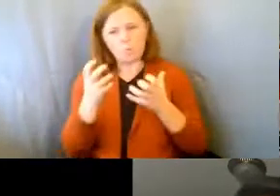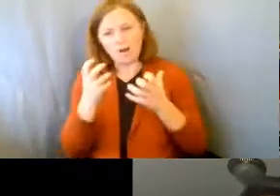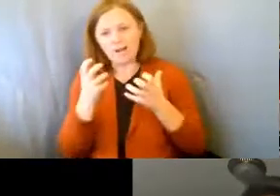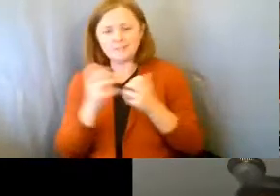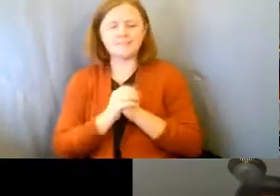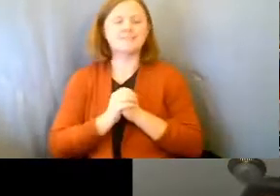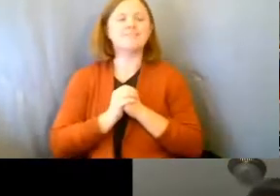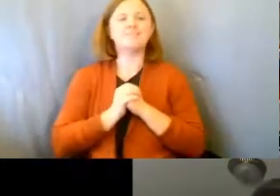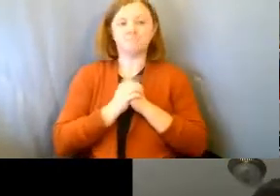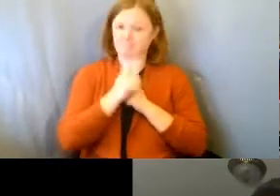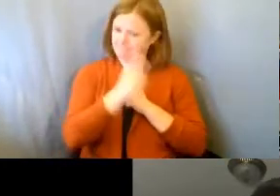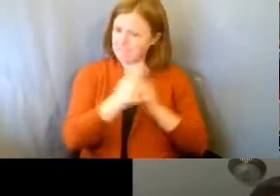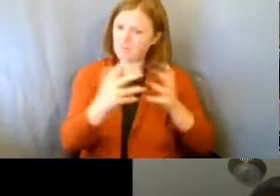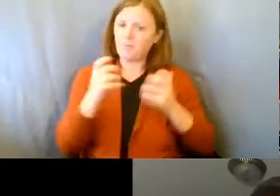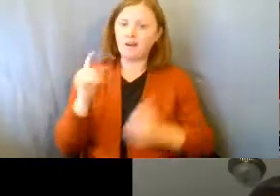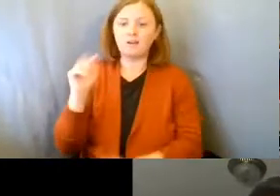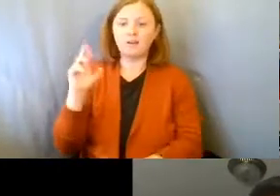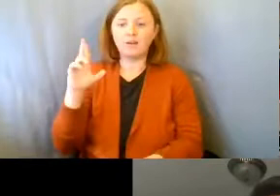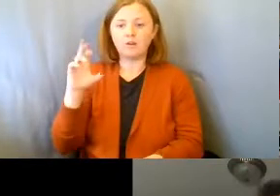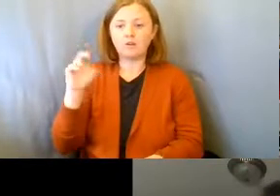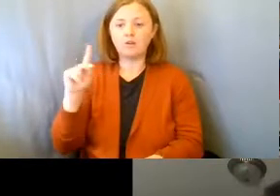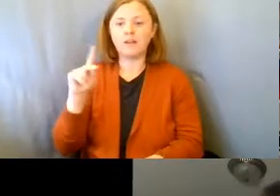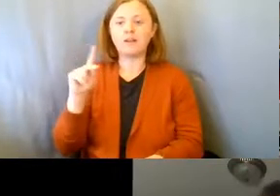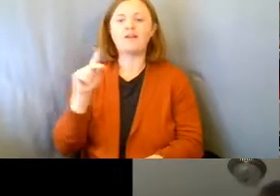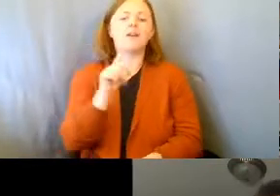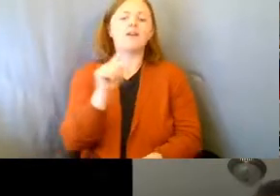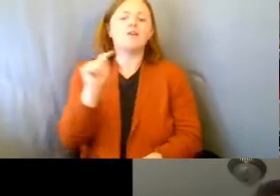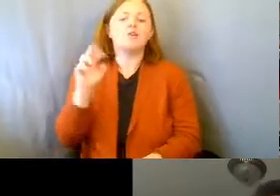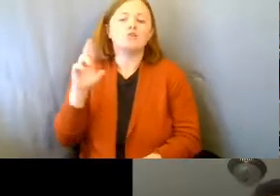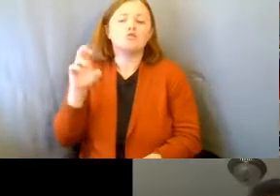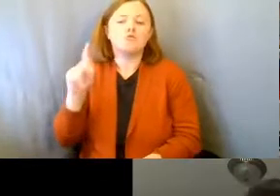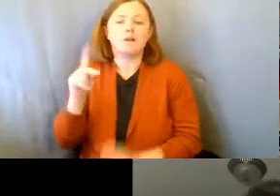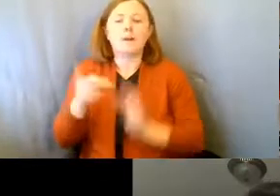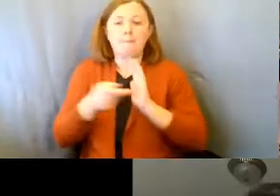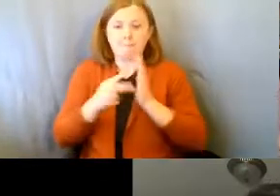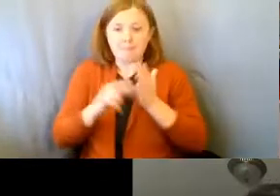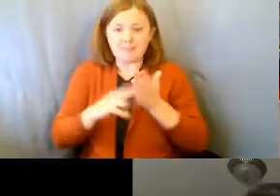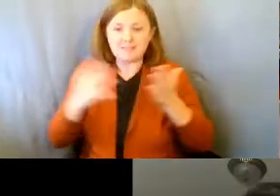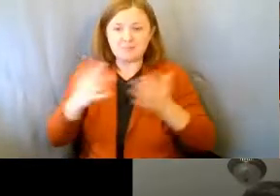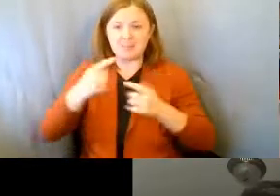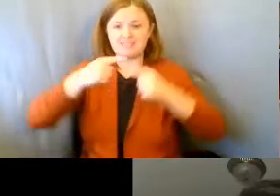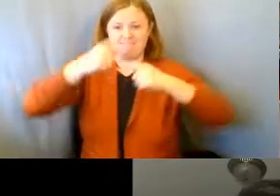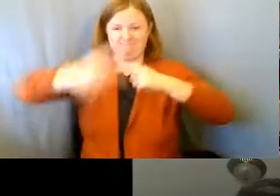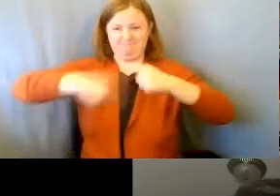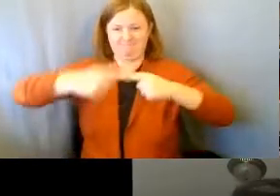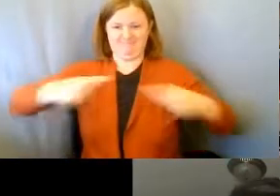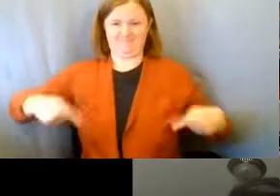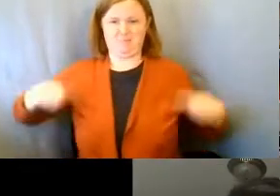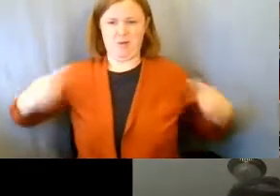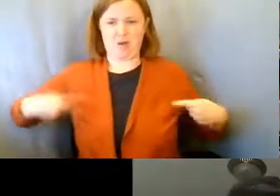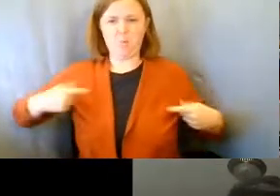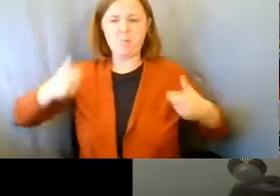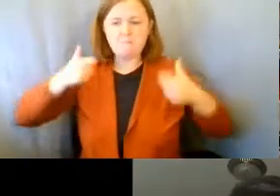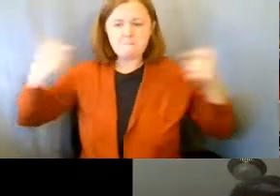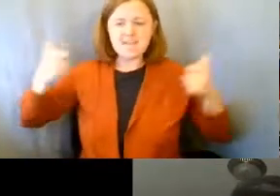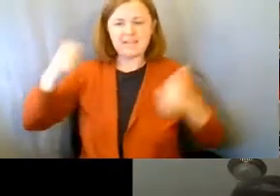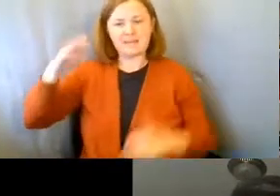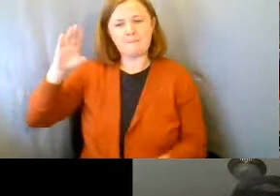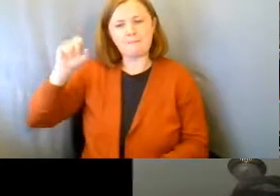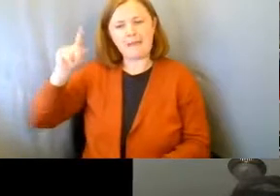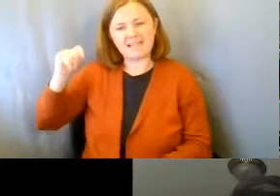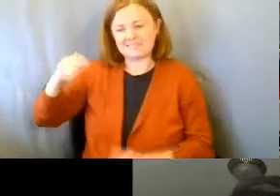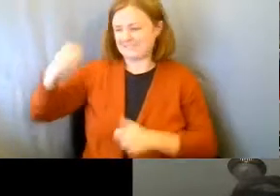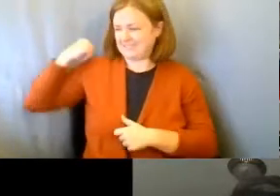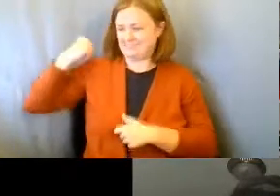right? He wanted a truck. And to him, a truck meant a three-wheel bicycle with a big basket on the back. So he could haul